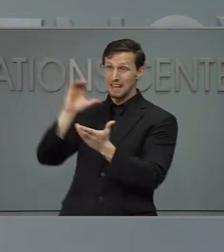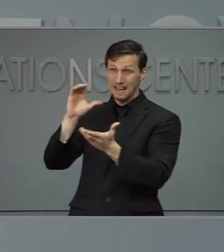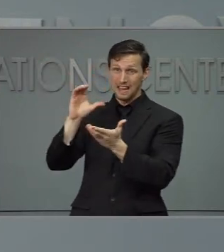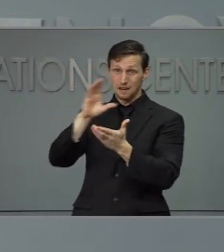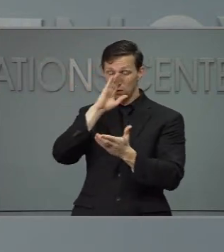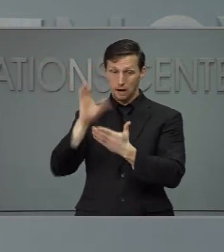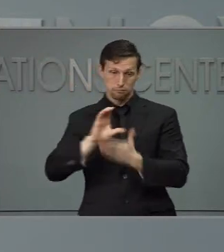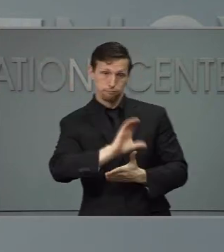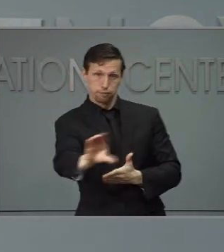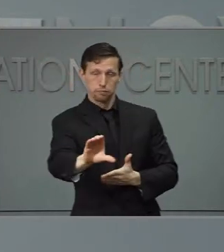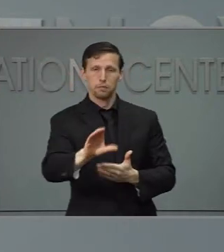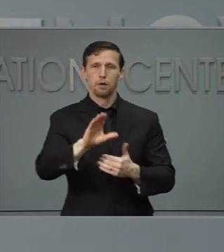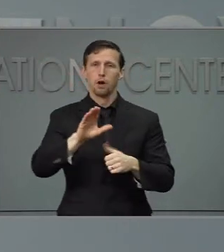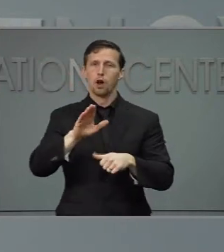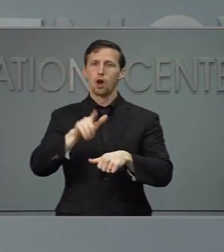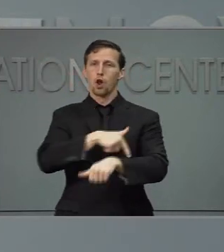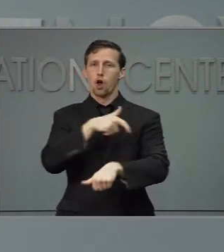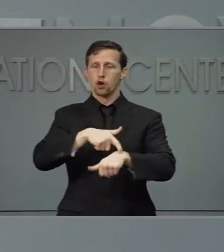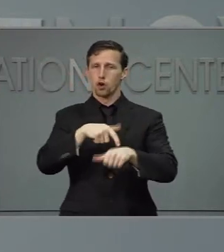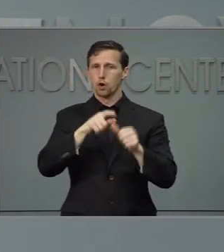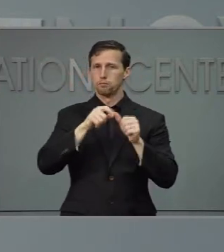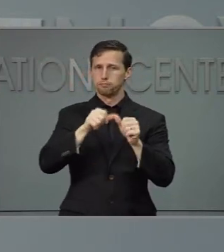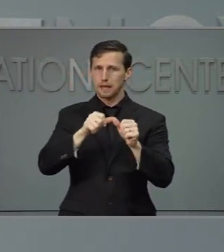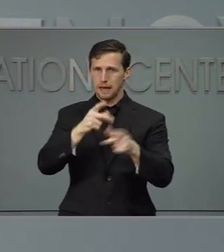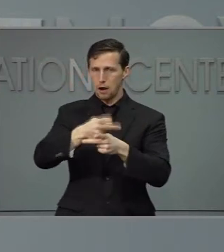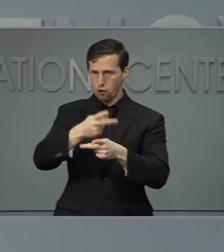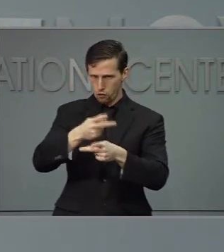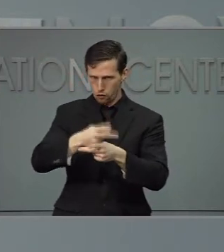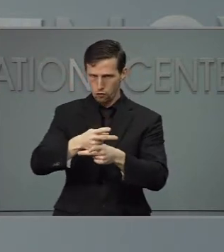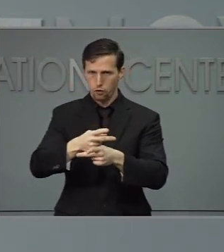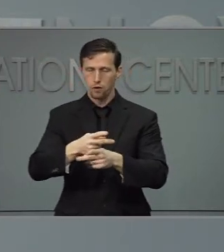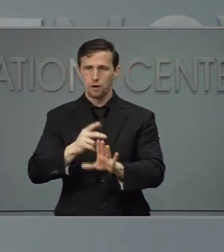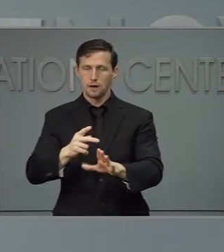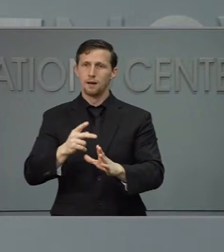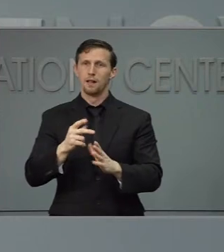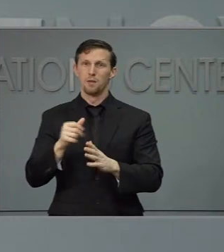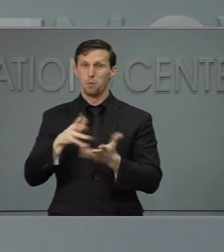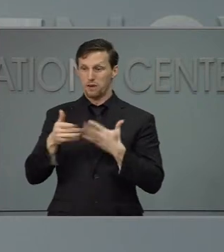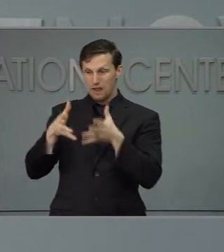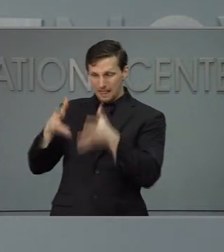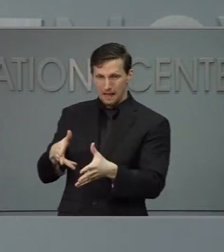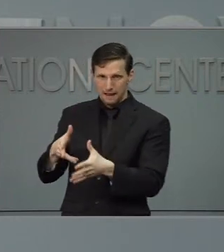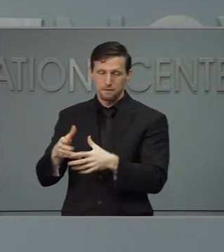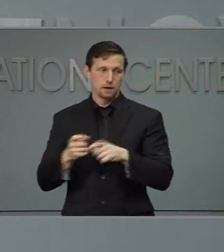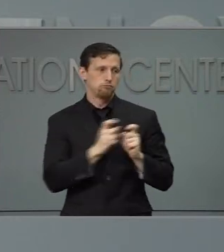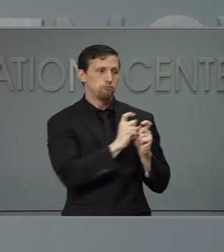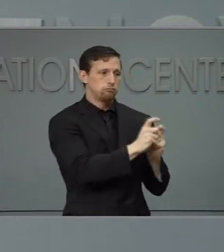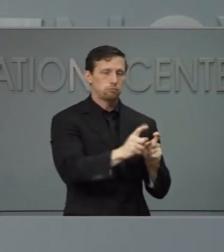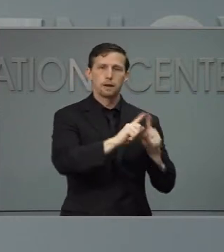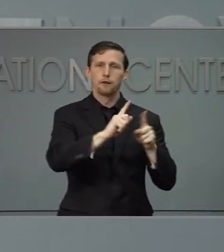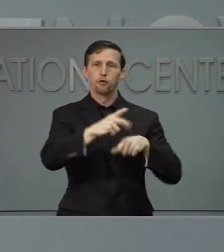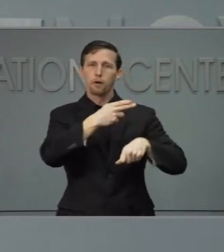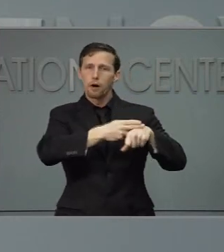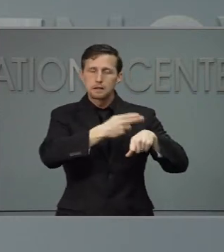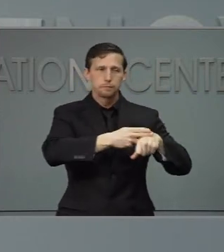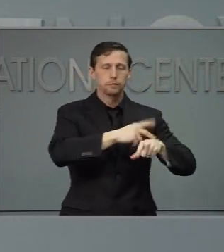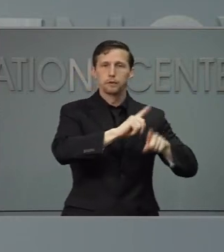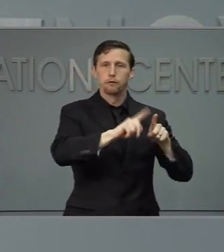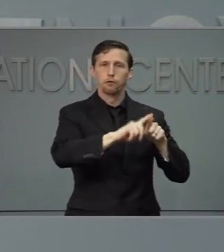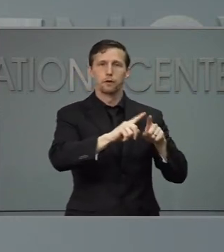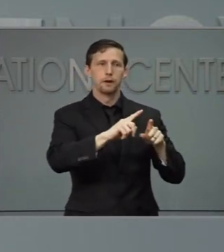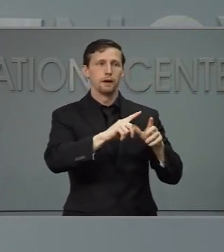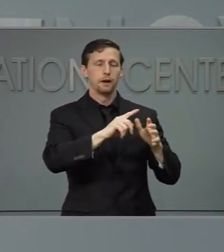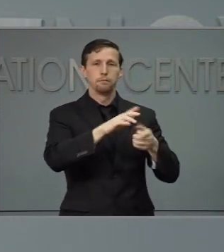program. The rest are being distributed between our hospitals and our local health departments. As we move from this one phase one a